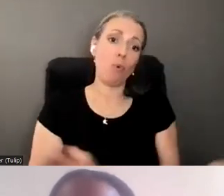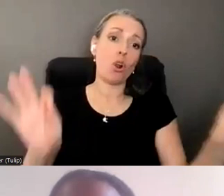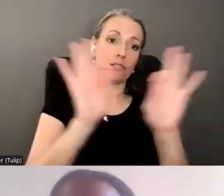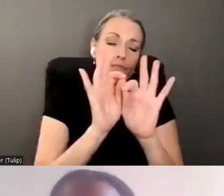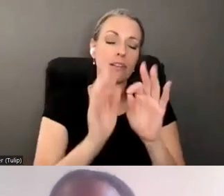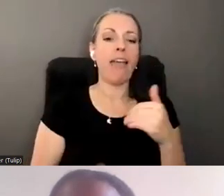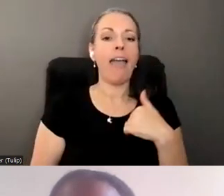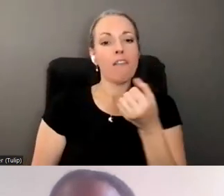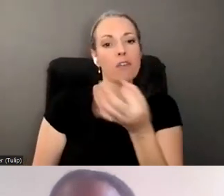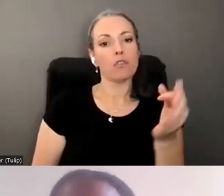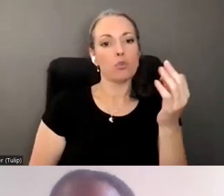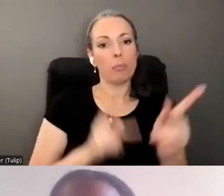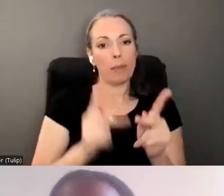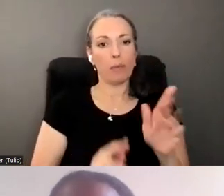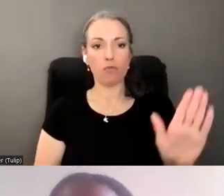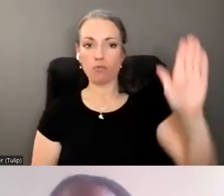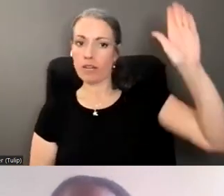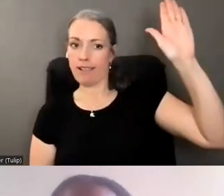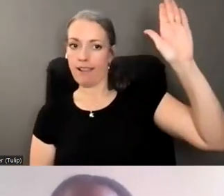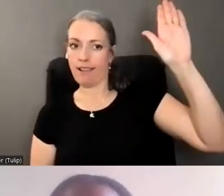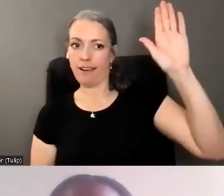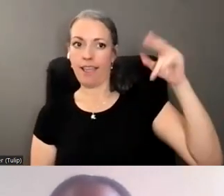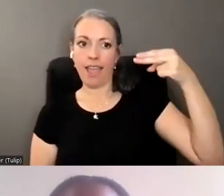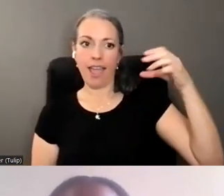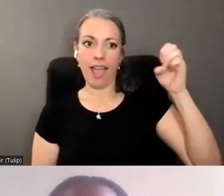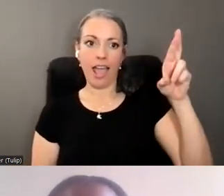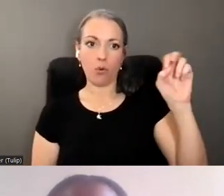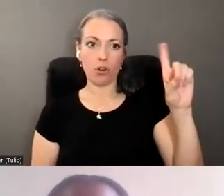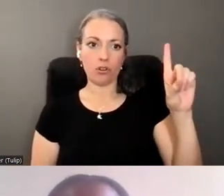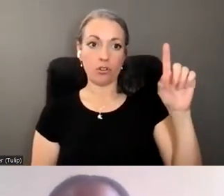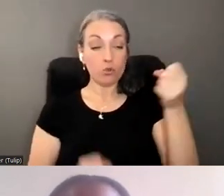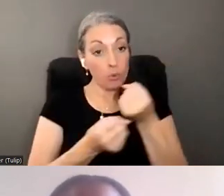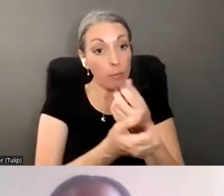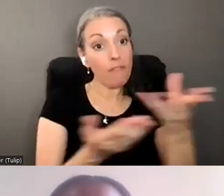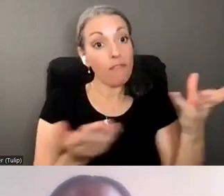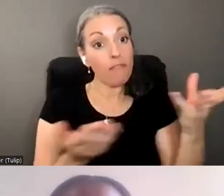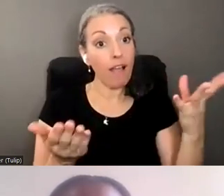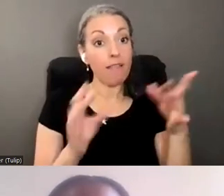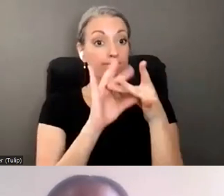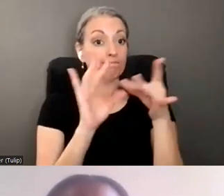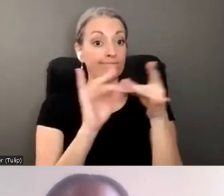few people with their hands up. Howard, would you like to provide a comment?